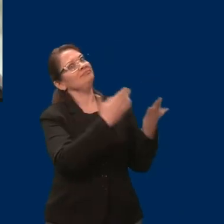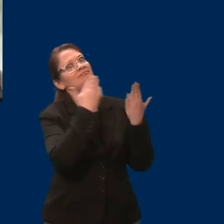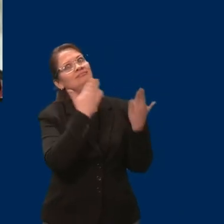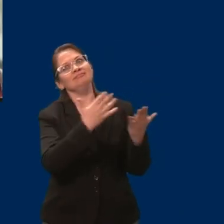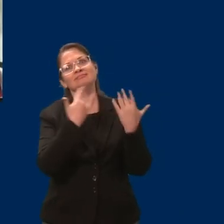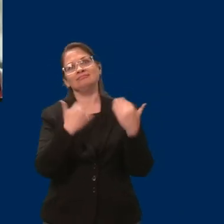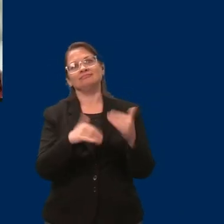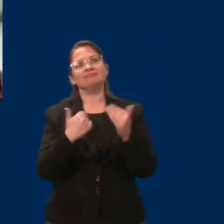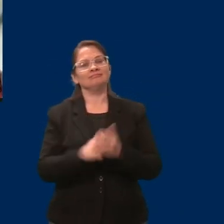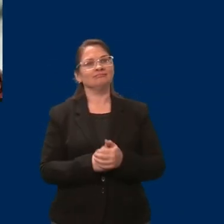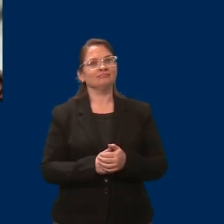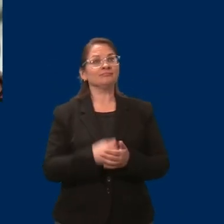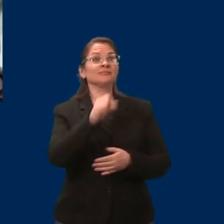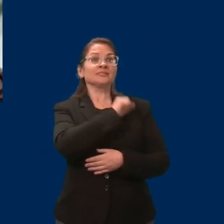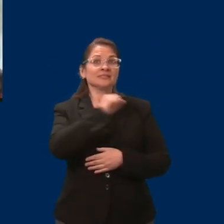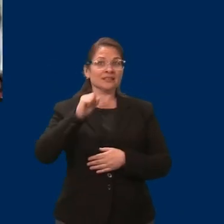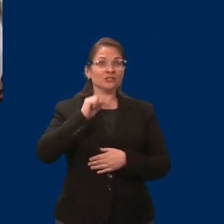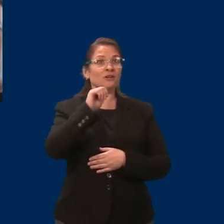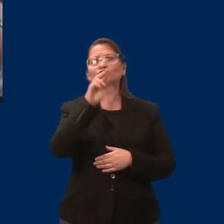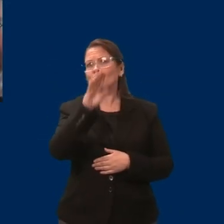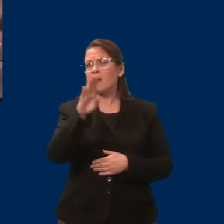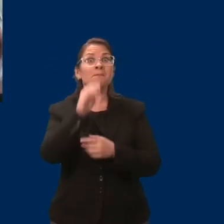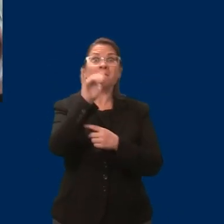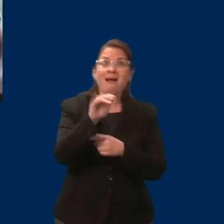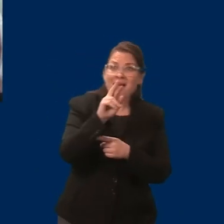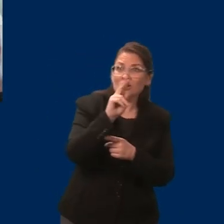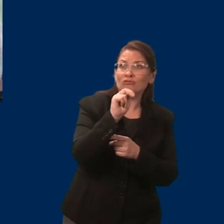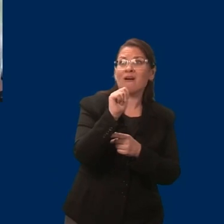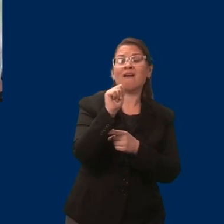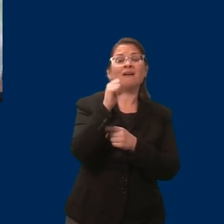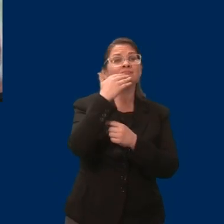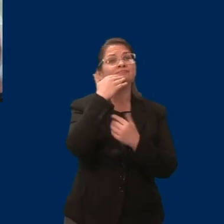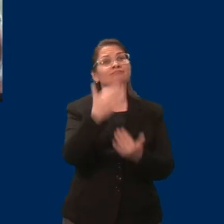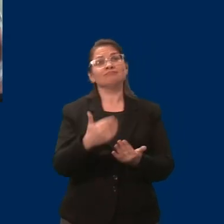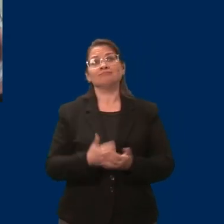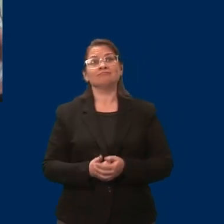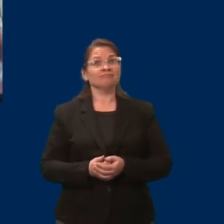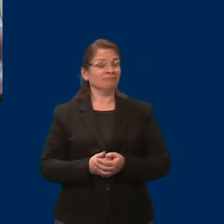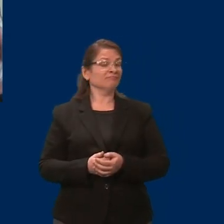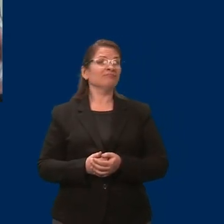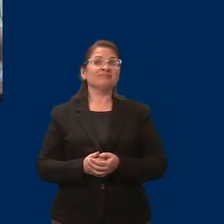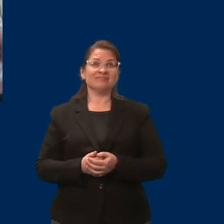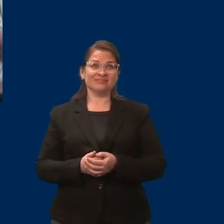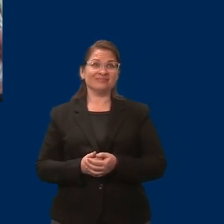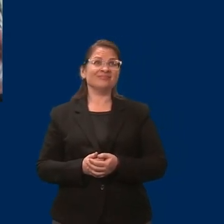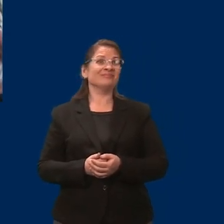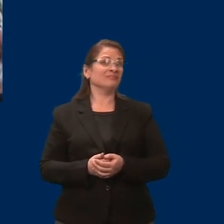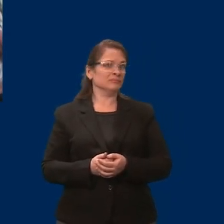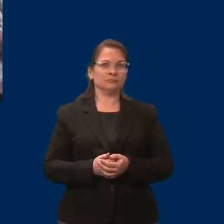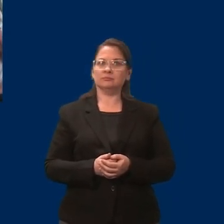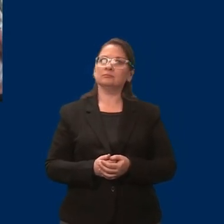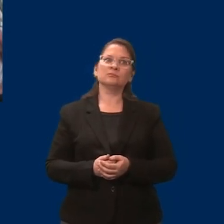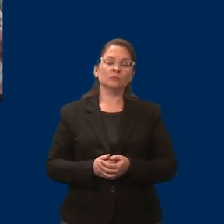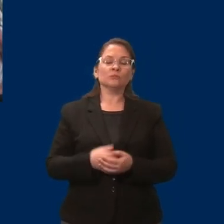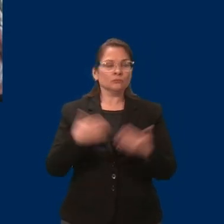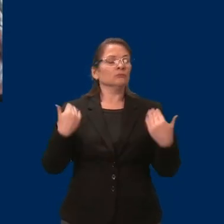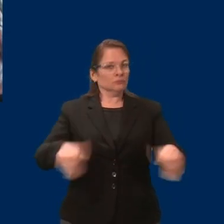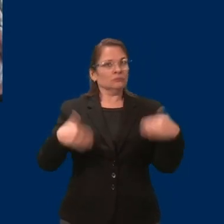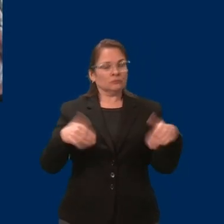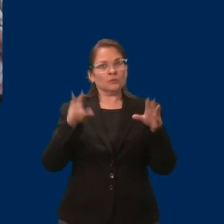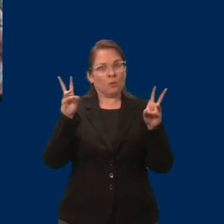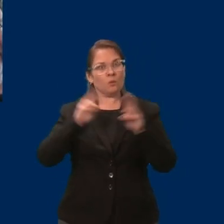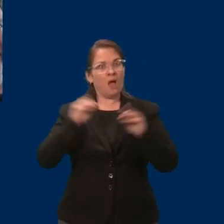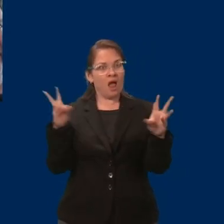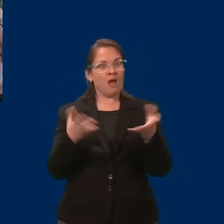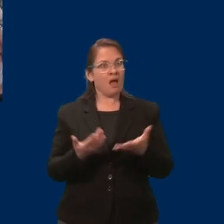Thank you, Brittany. Thank you, Rob. Thank you, Jillian. I'm a little upset to hear of just the barriers that exist